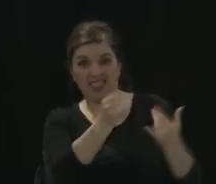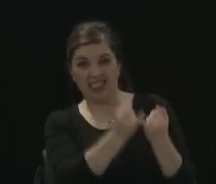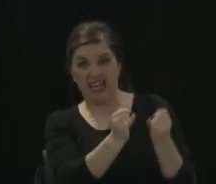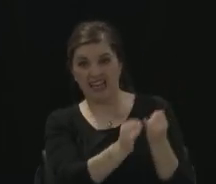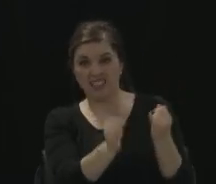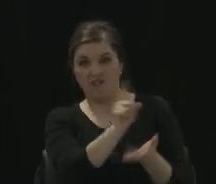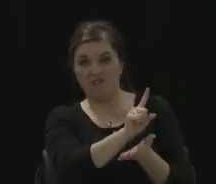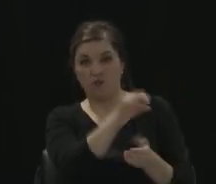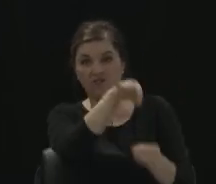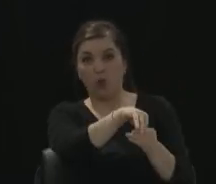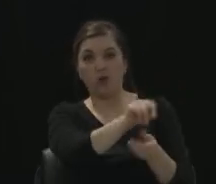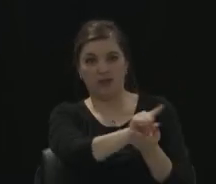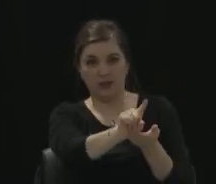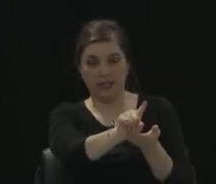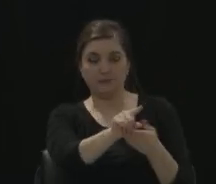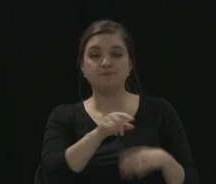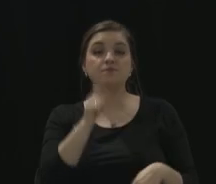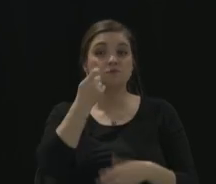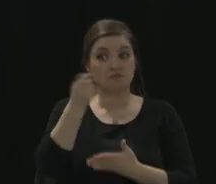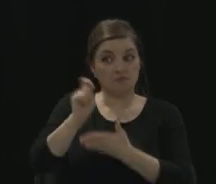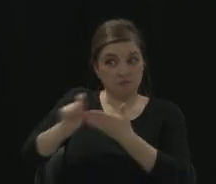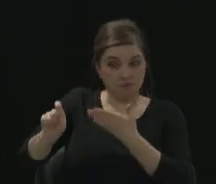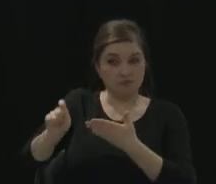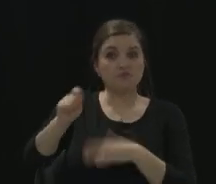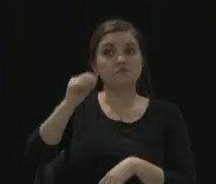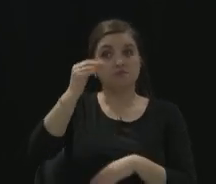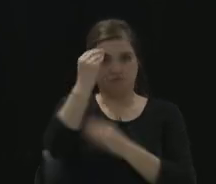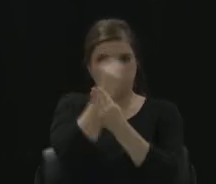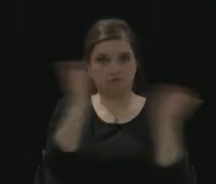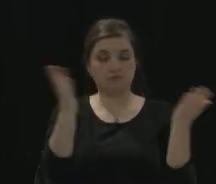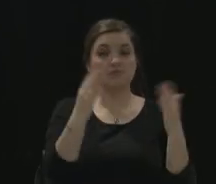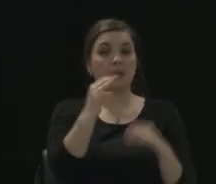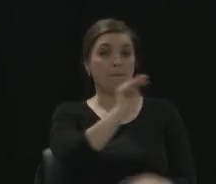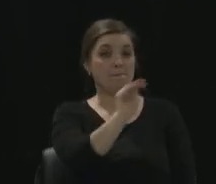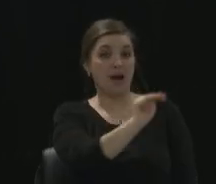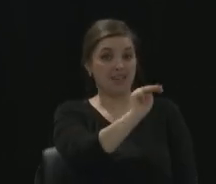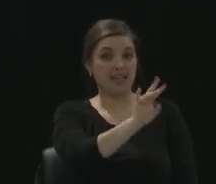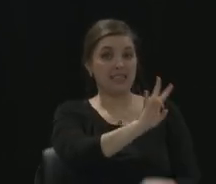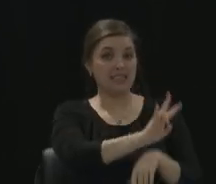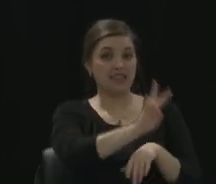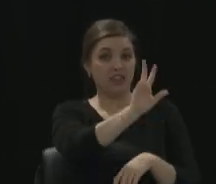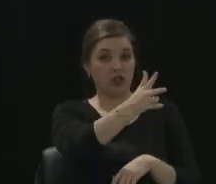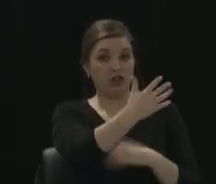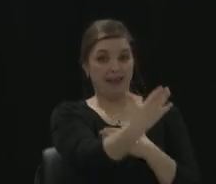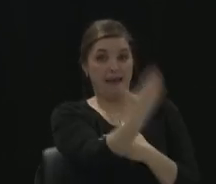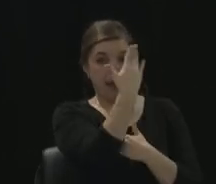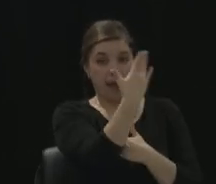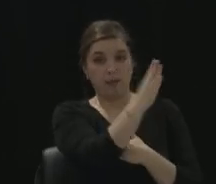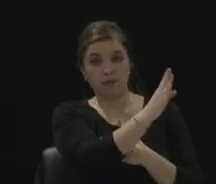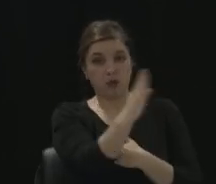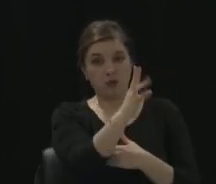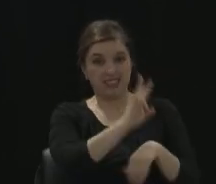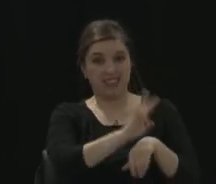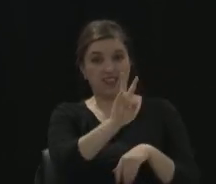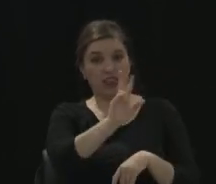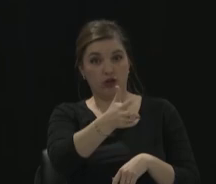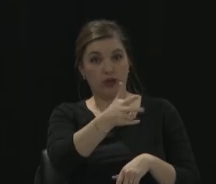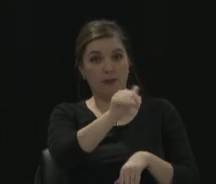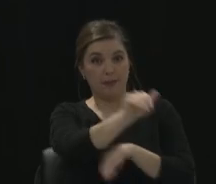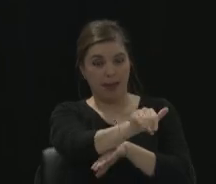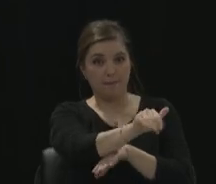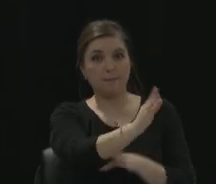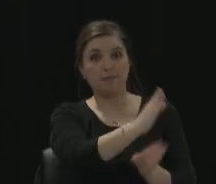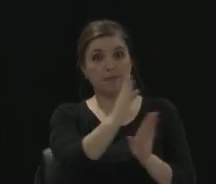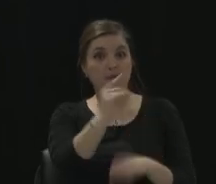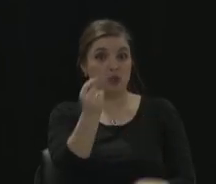is that Monday is 7.30 a.m. to 7.30 p.m. Tuesday, 7.30